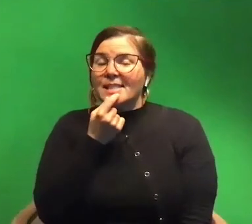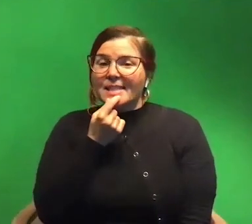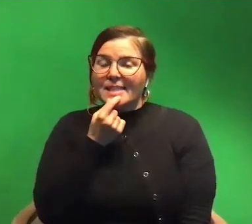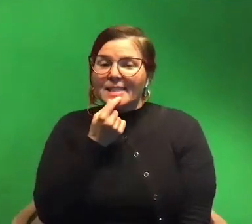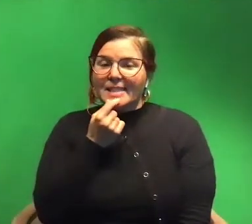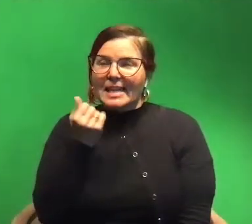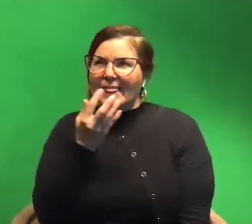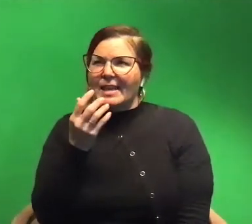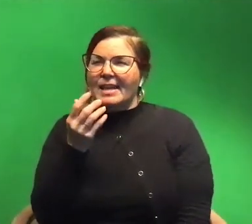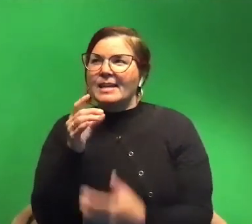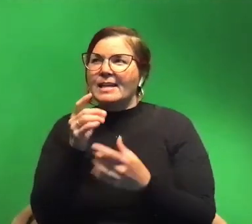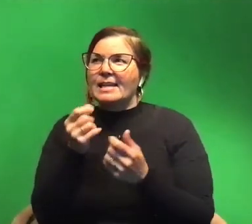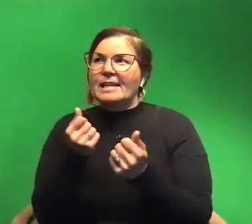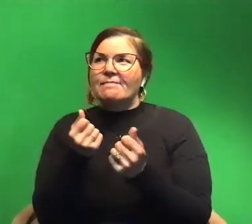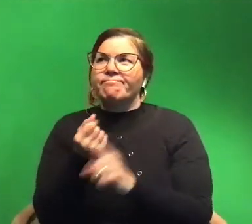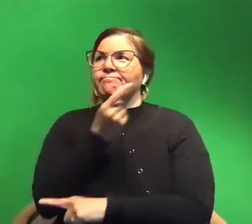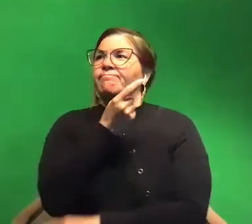anywhere um